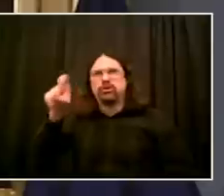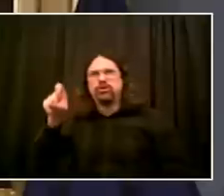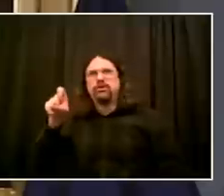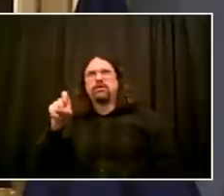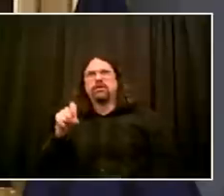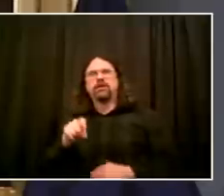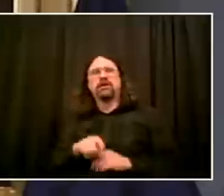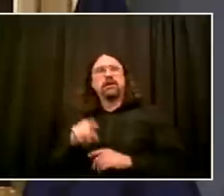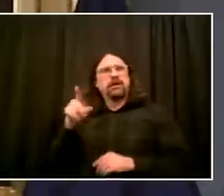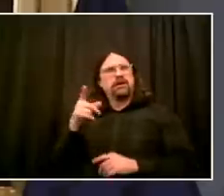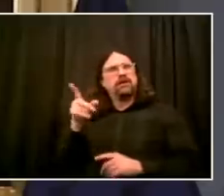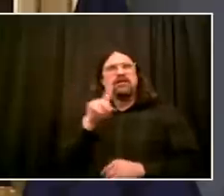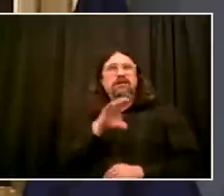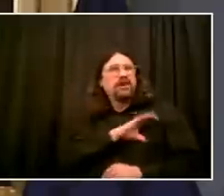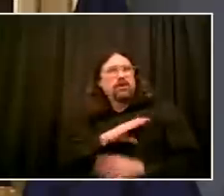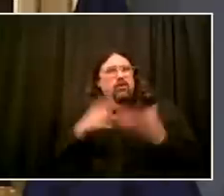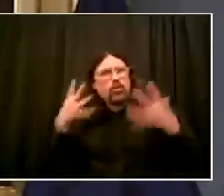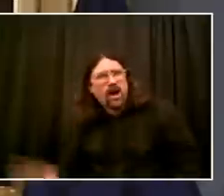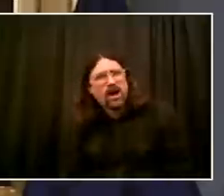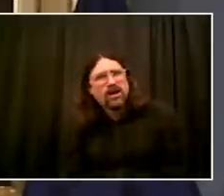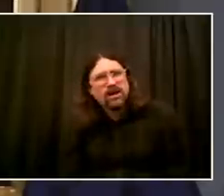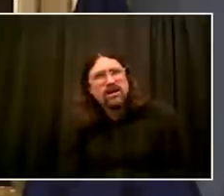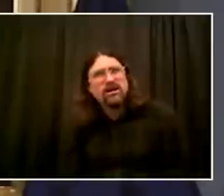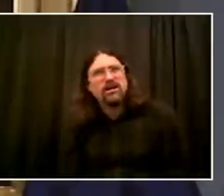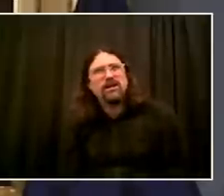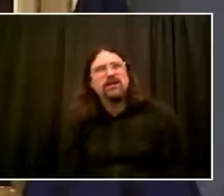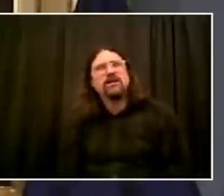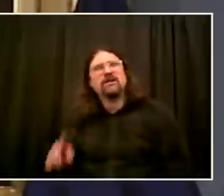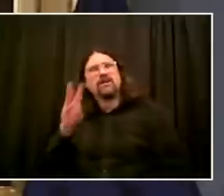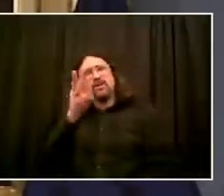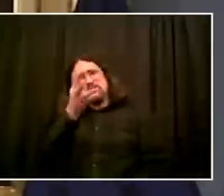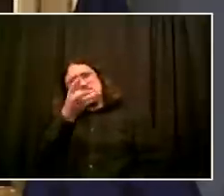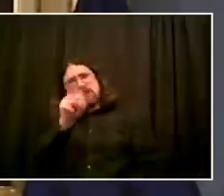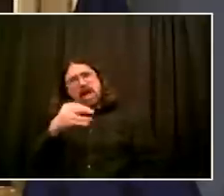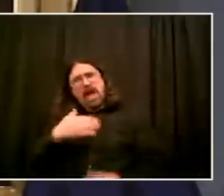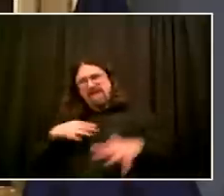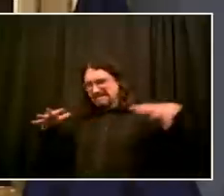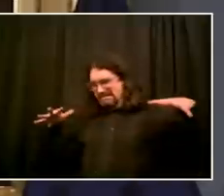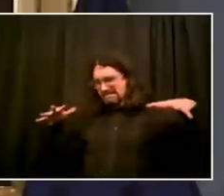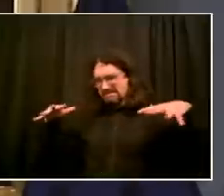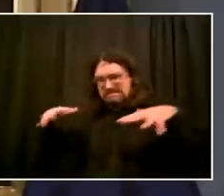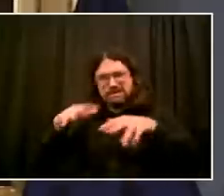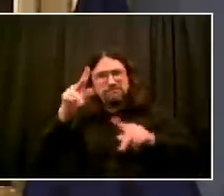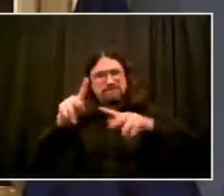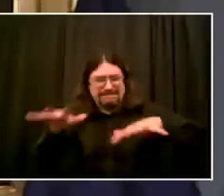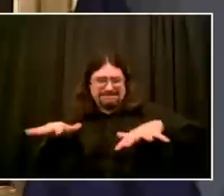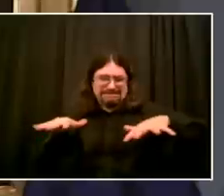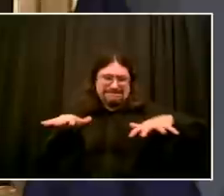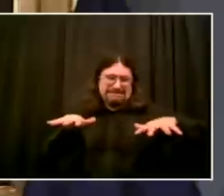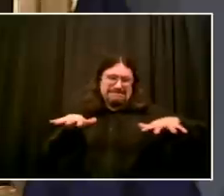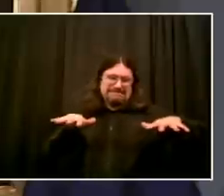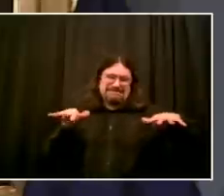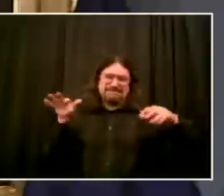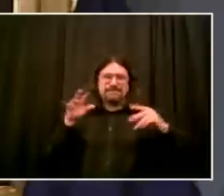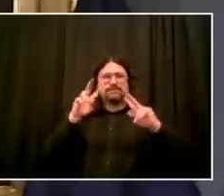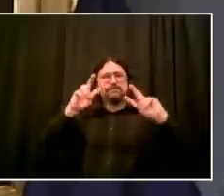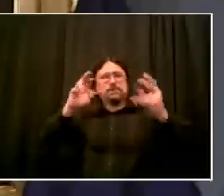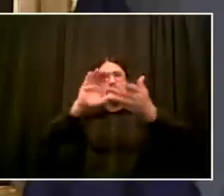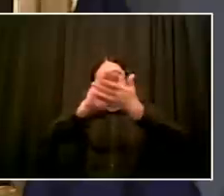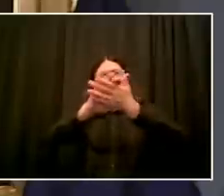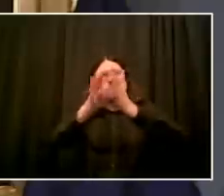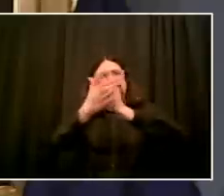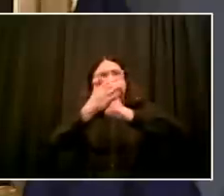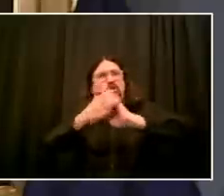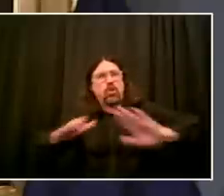injured. We can't have property damage. And I don't think anyone wants the message that we're all trying to get to lost in any of that.